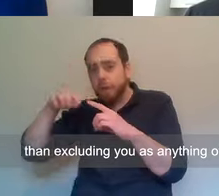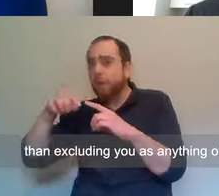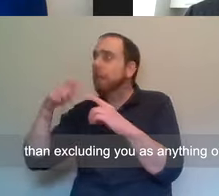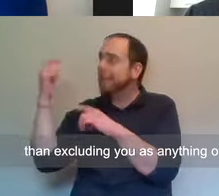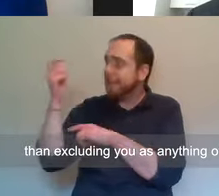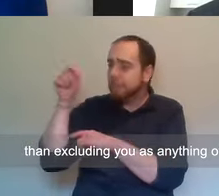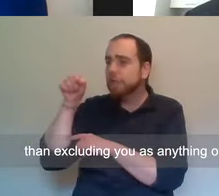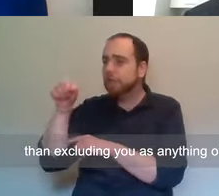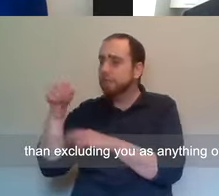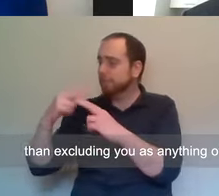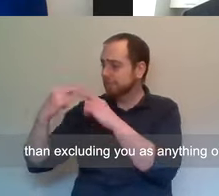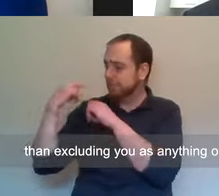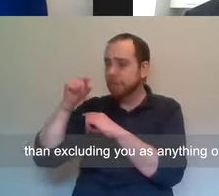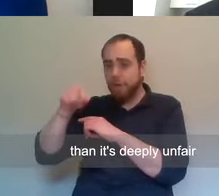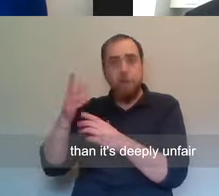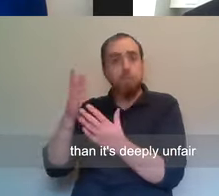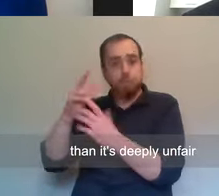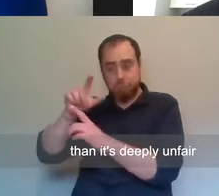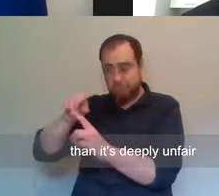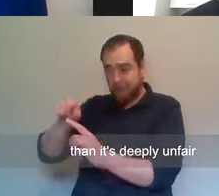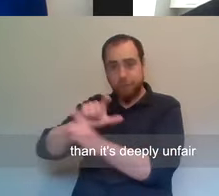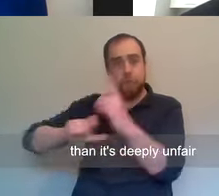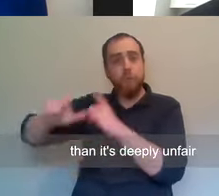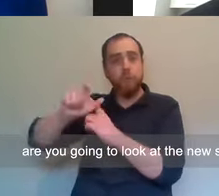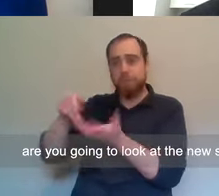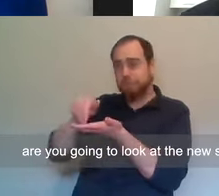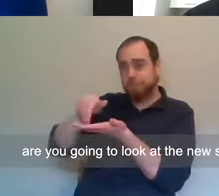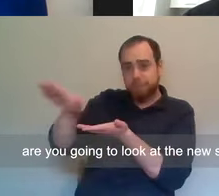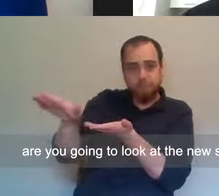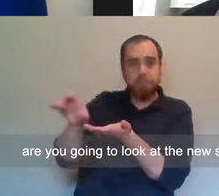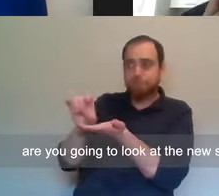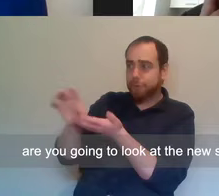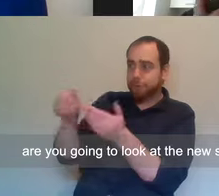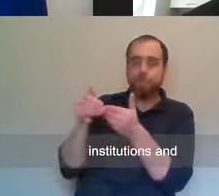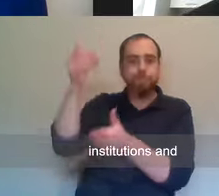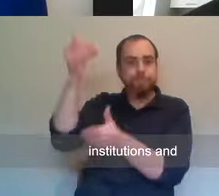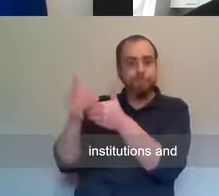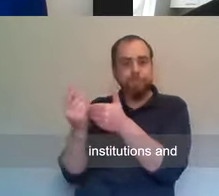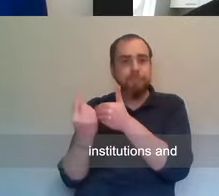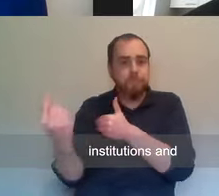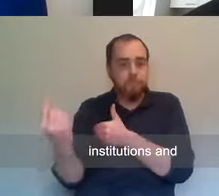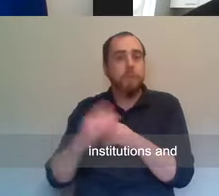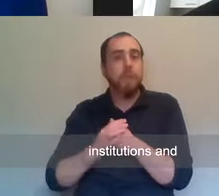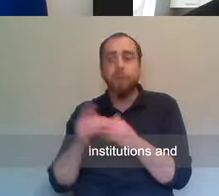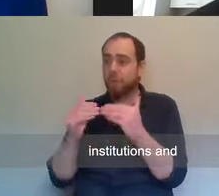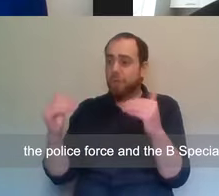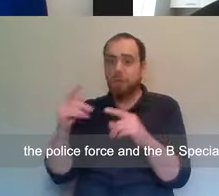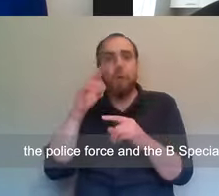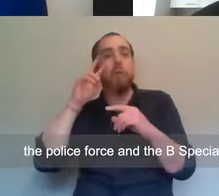anything other than excluding you? Is there anything other than it's deeply unfair? How are you going to look at the new state institutions